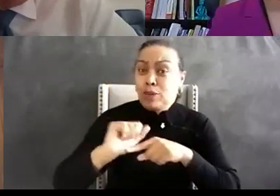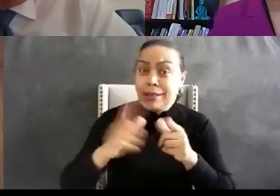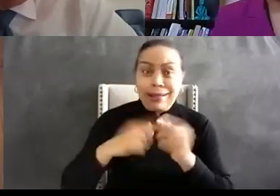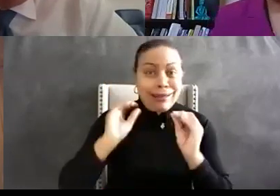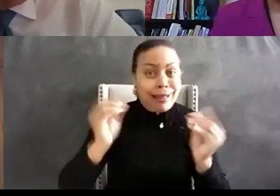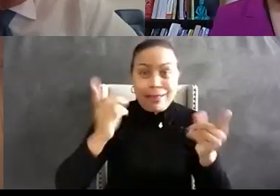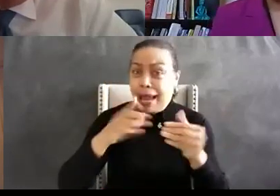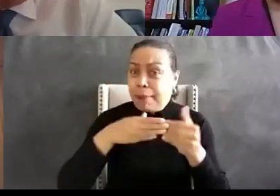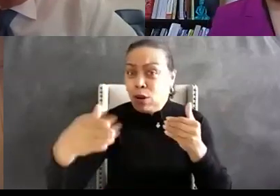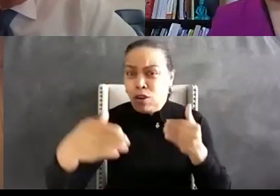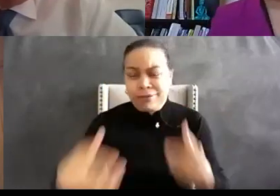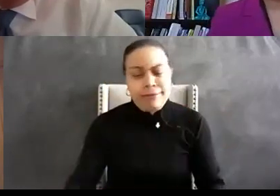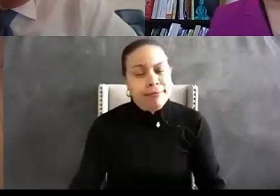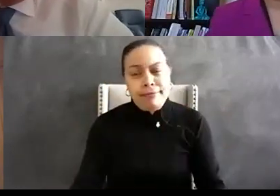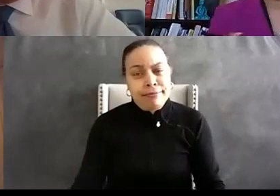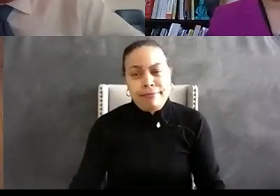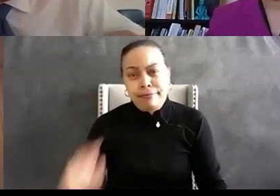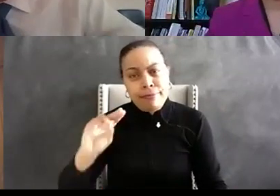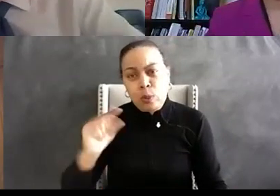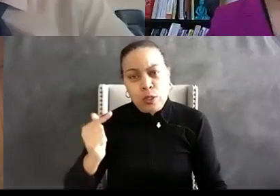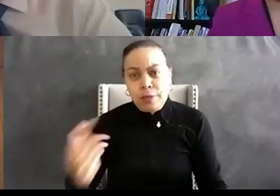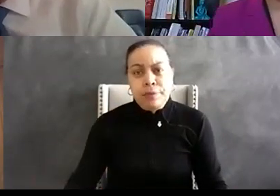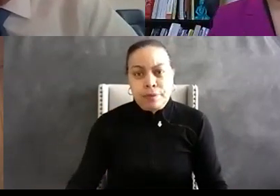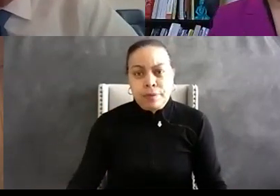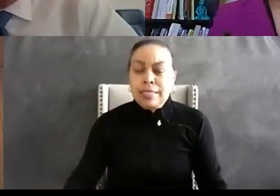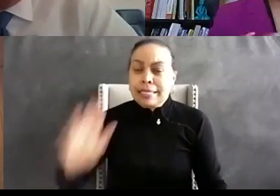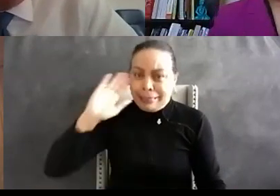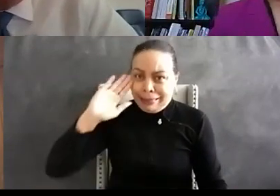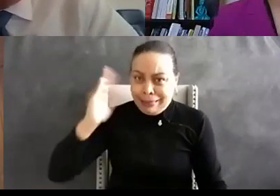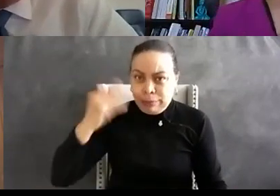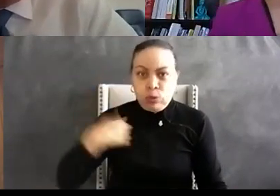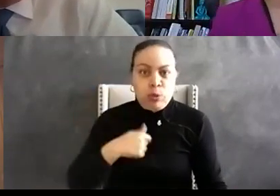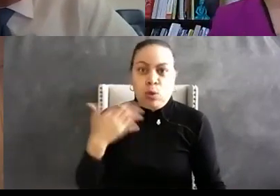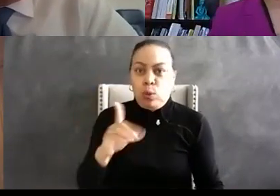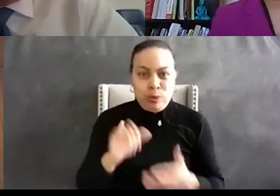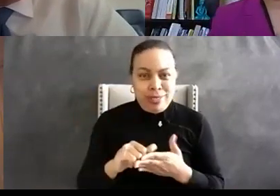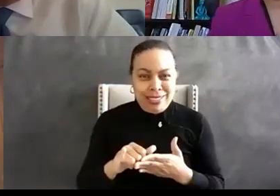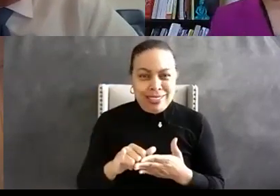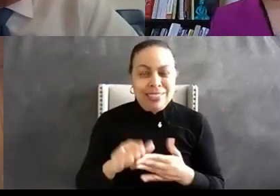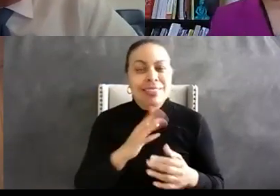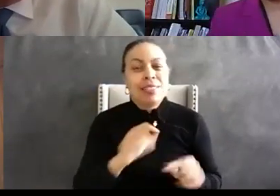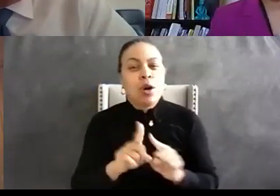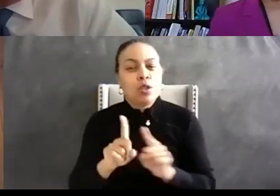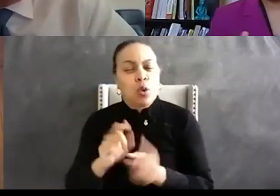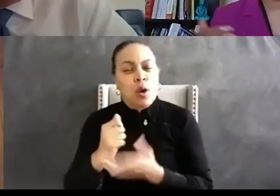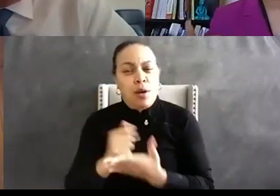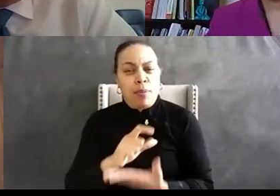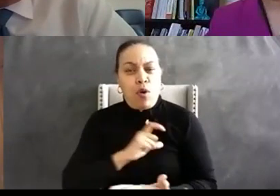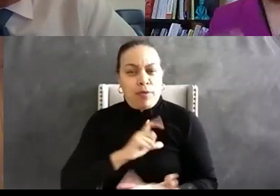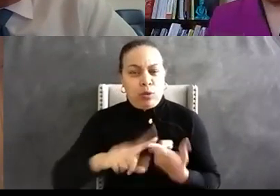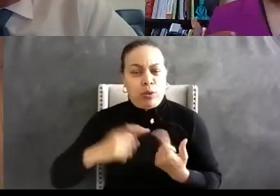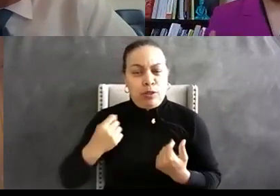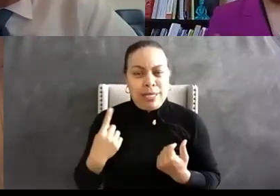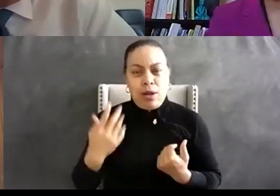do something different um we sort of seem to be reluctant to do that but we also need to be able to help officers understand why these